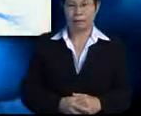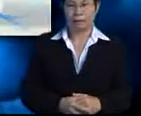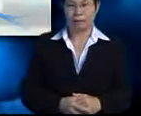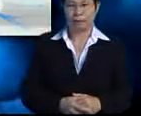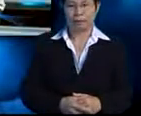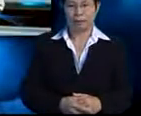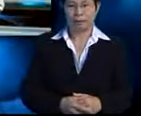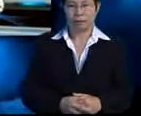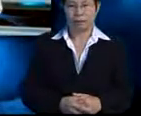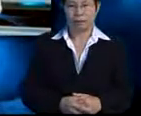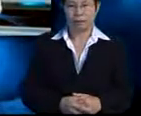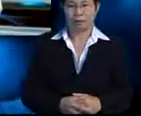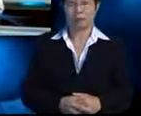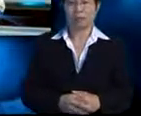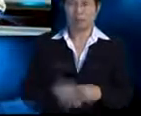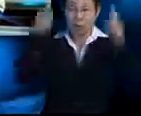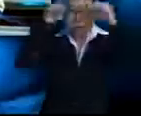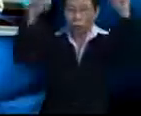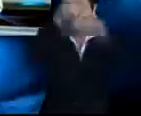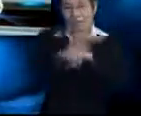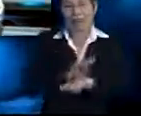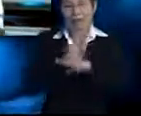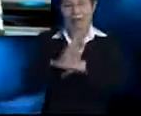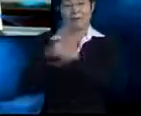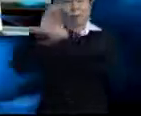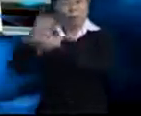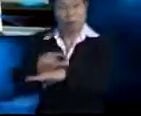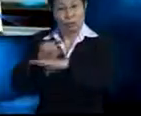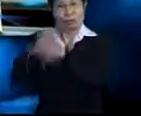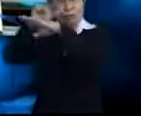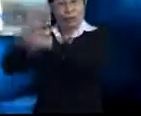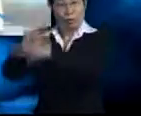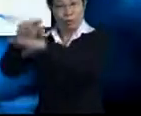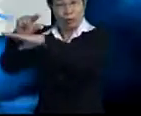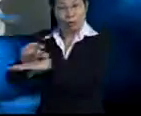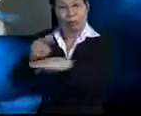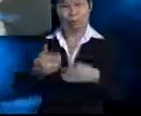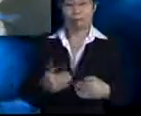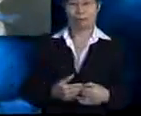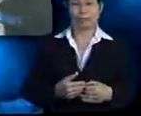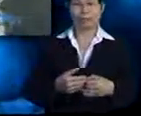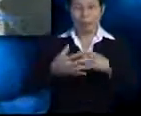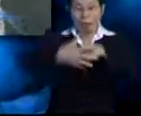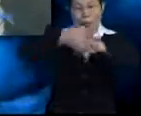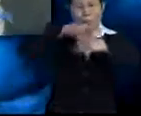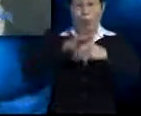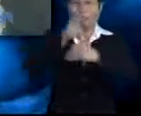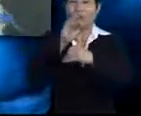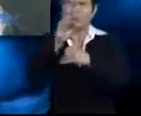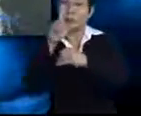Others like cockroaches and grasshopper undergo bolting. guitar solo